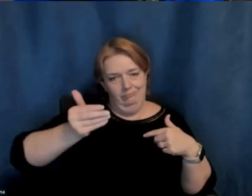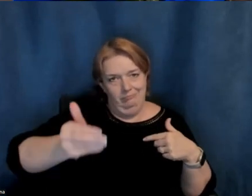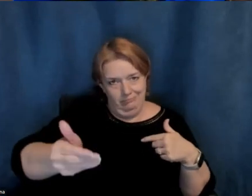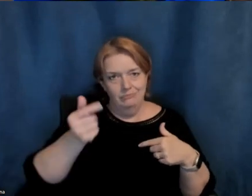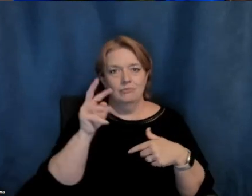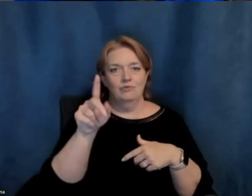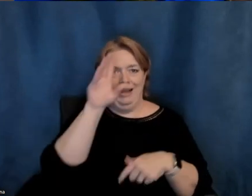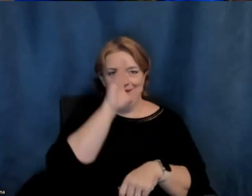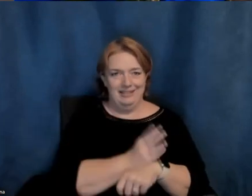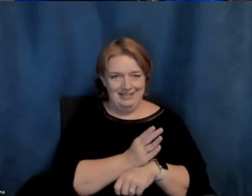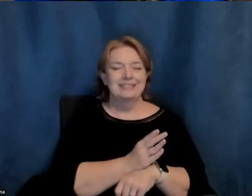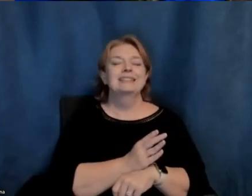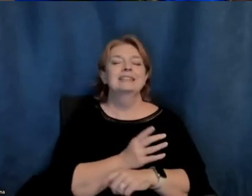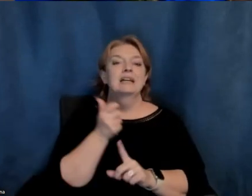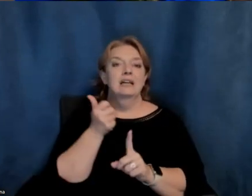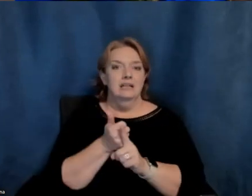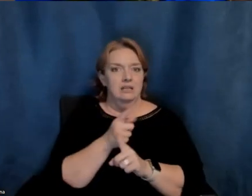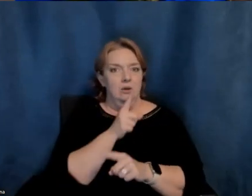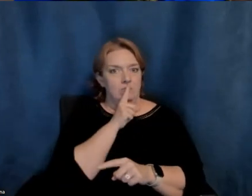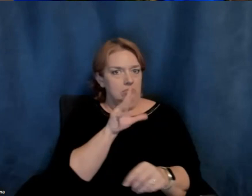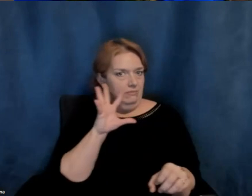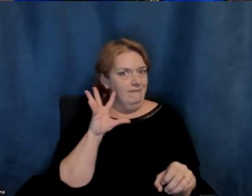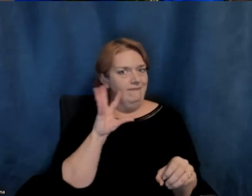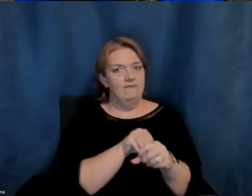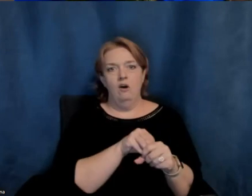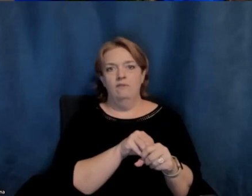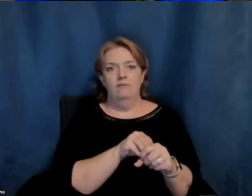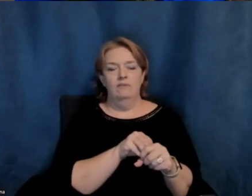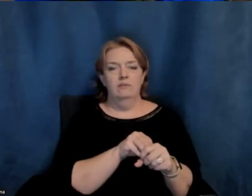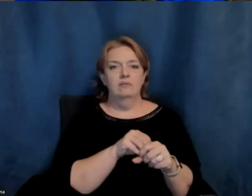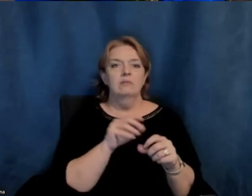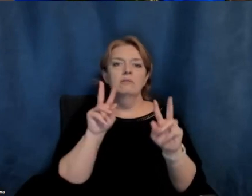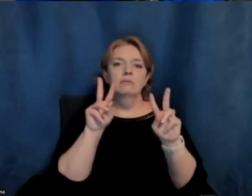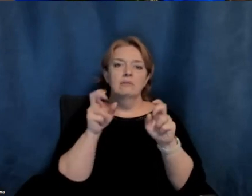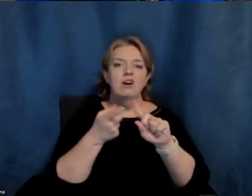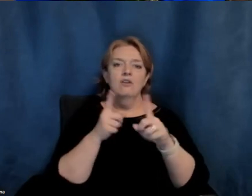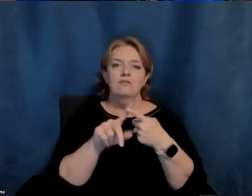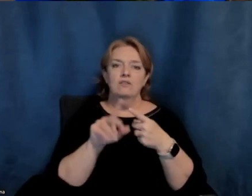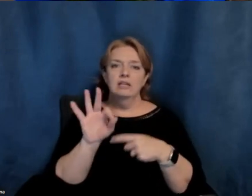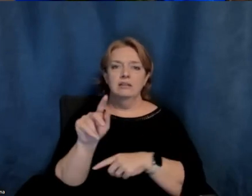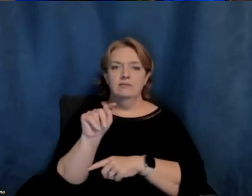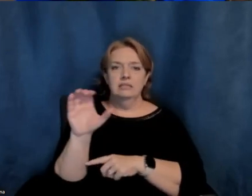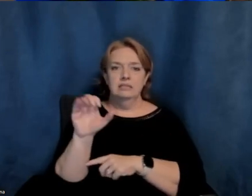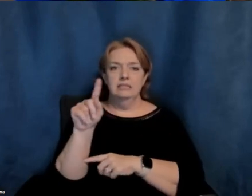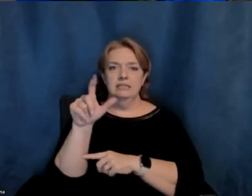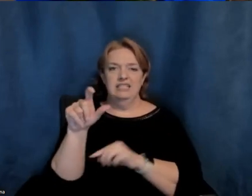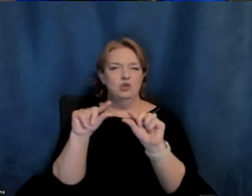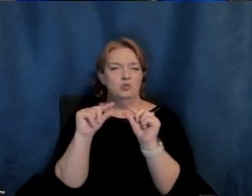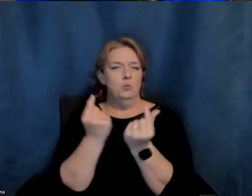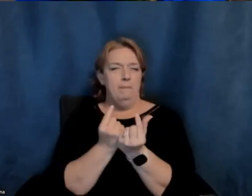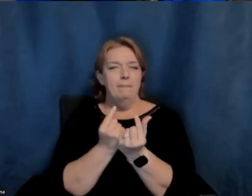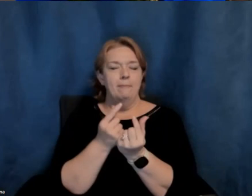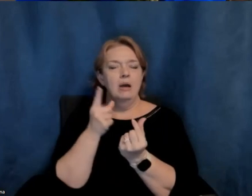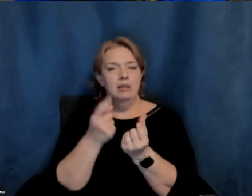he really is involved with the Friends of T.C. Steele, a group that supports the